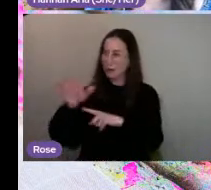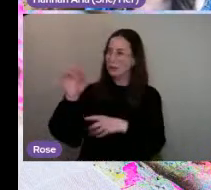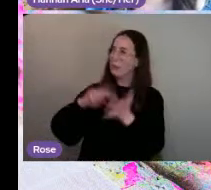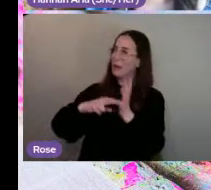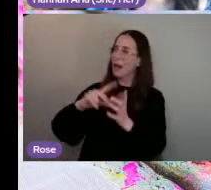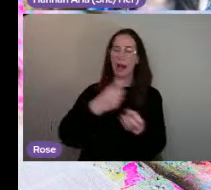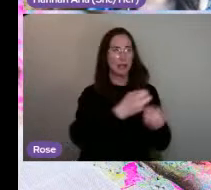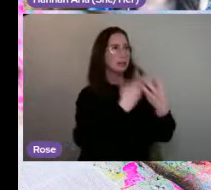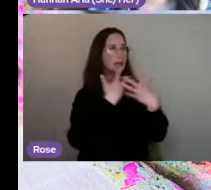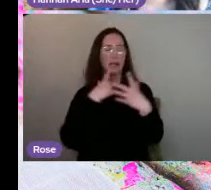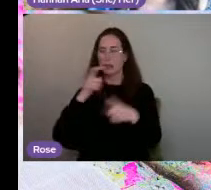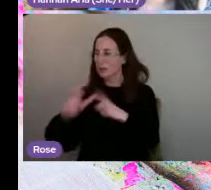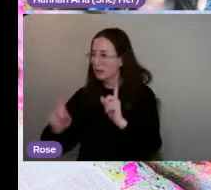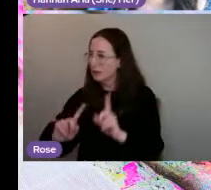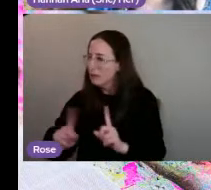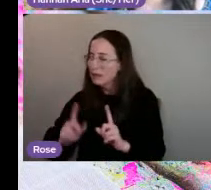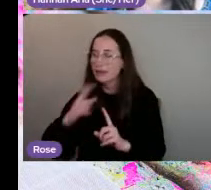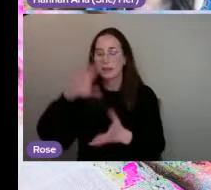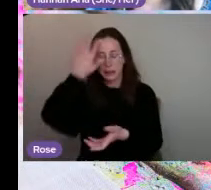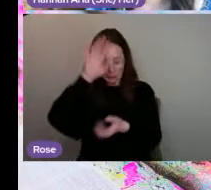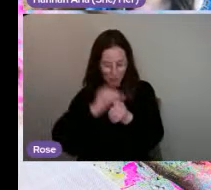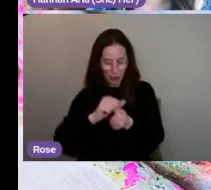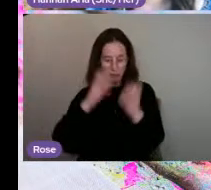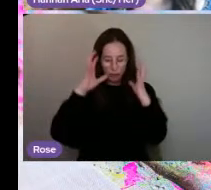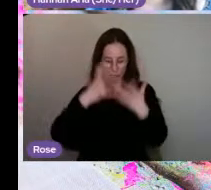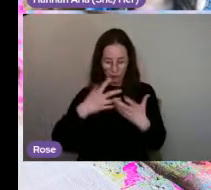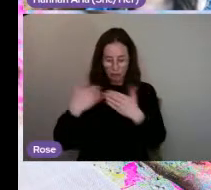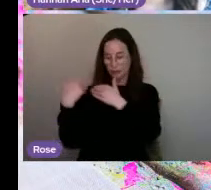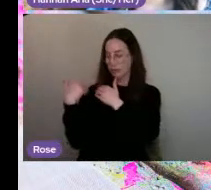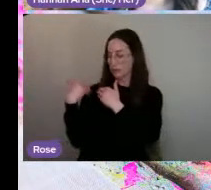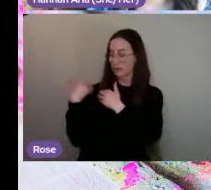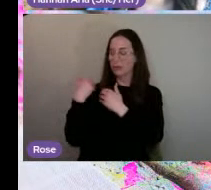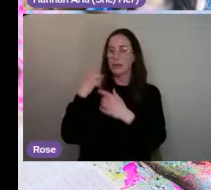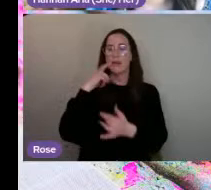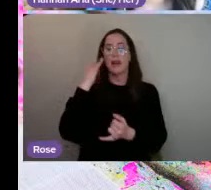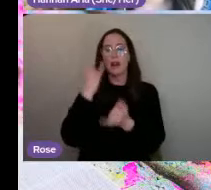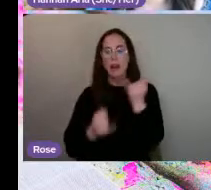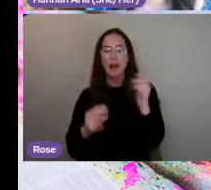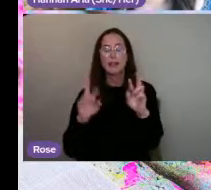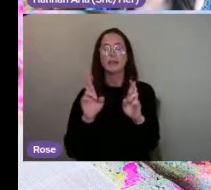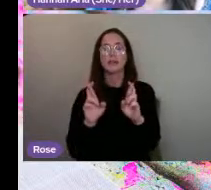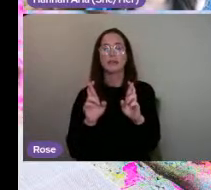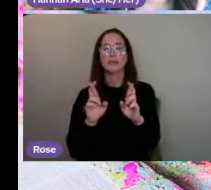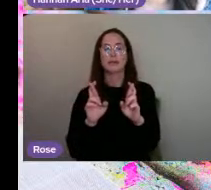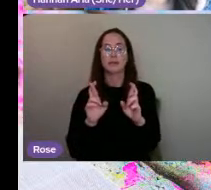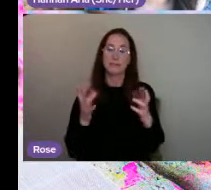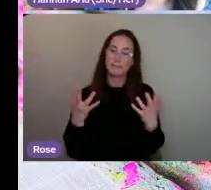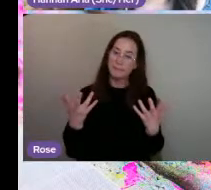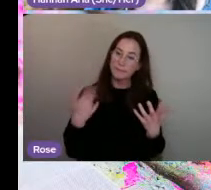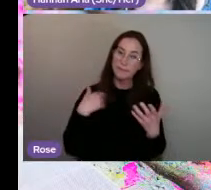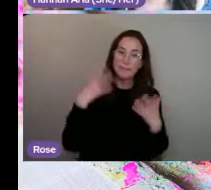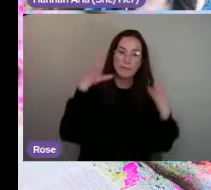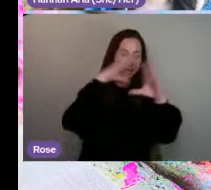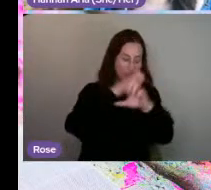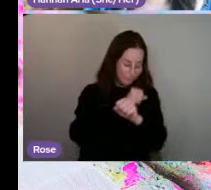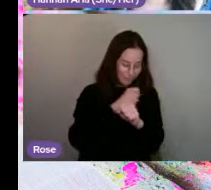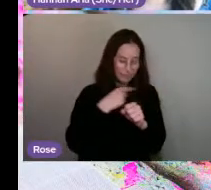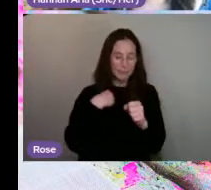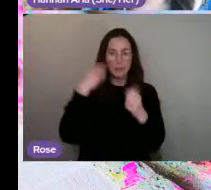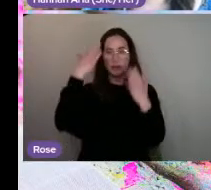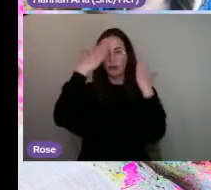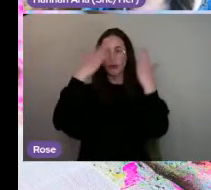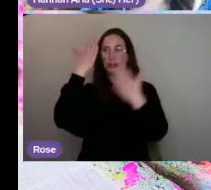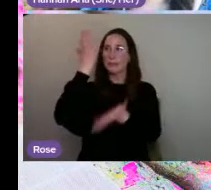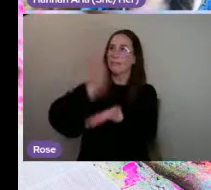said. What was done. Memories, worries, responsibilities, and at last, hope. Even in my sleep, my dreams are vivid,